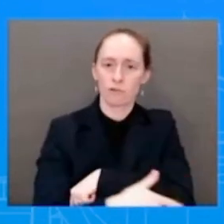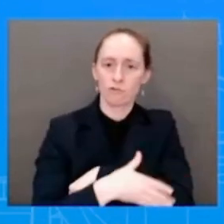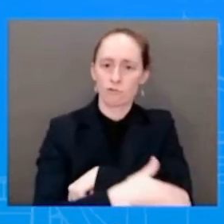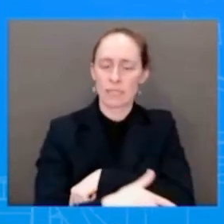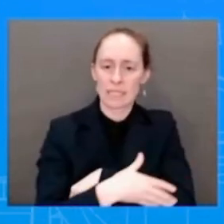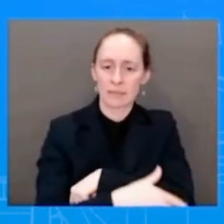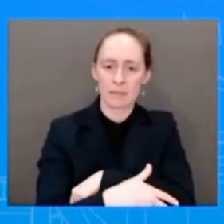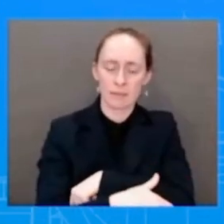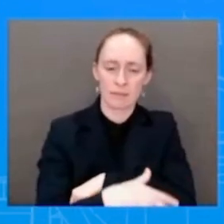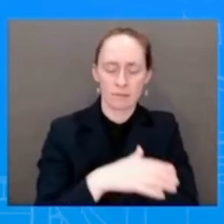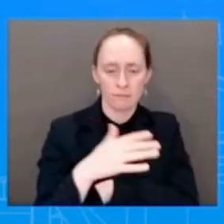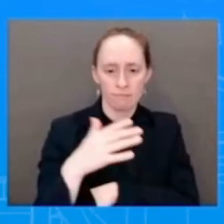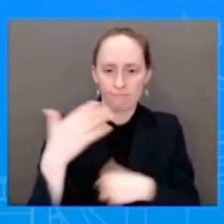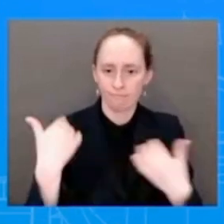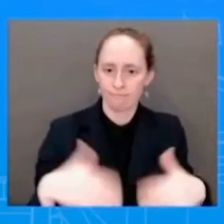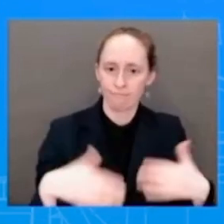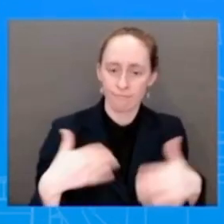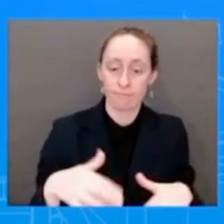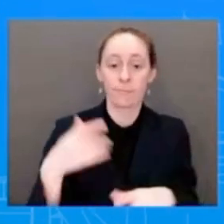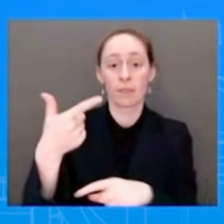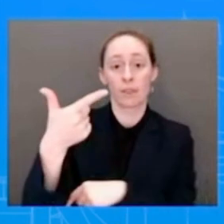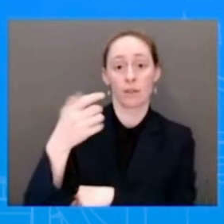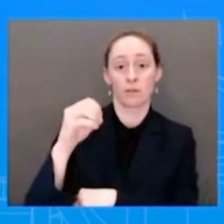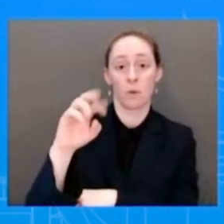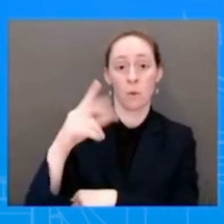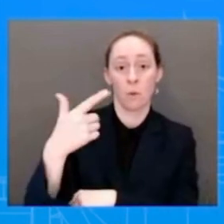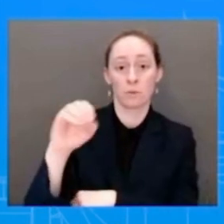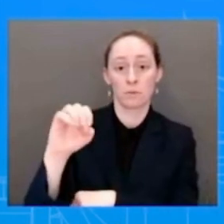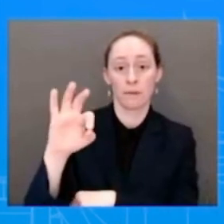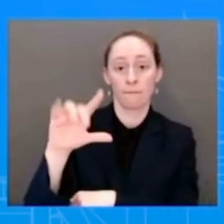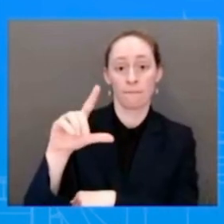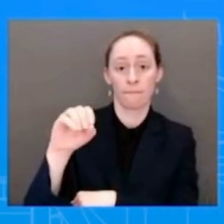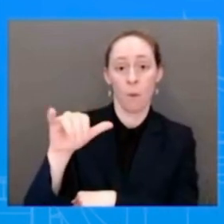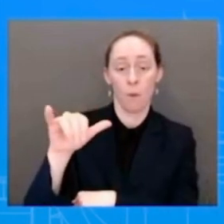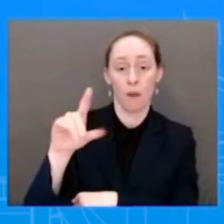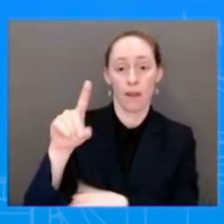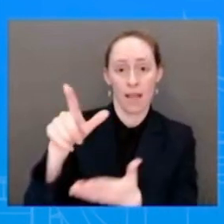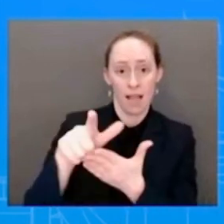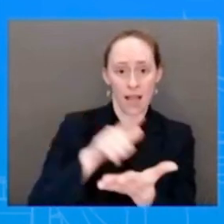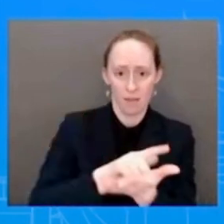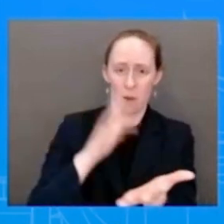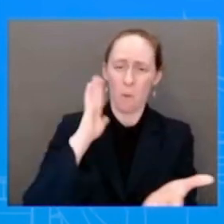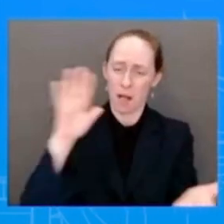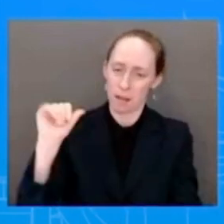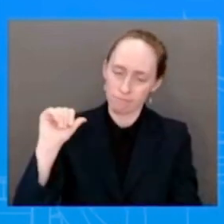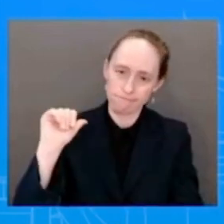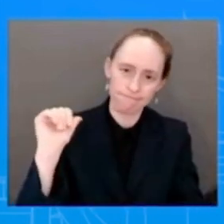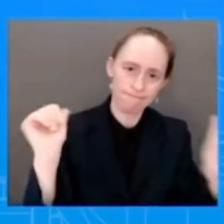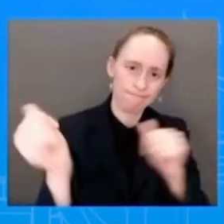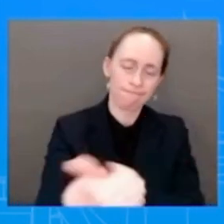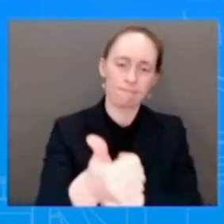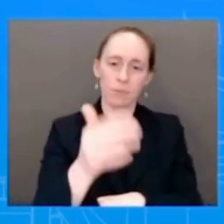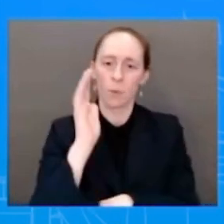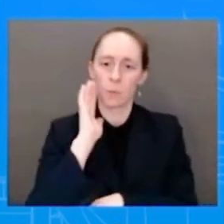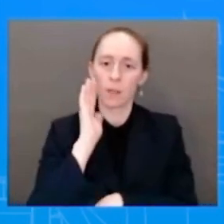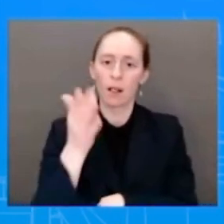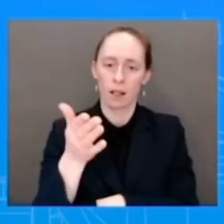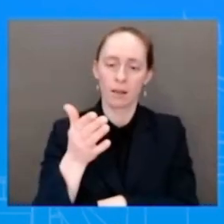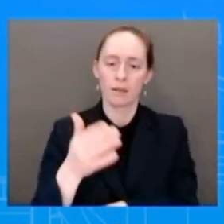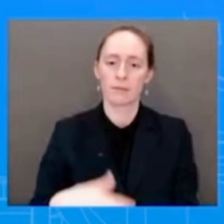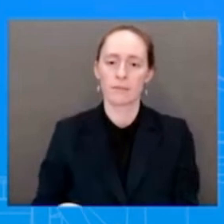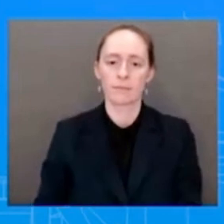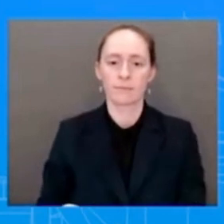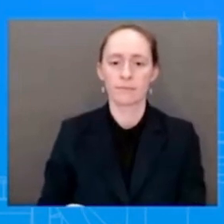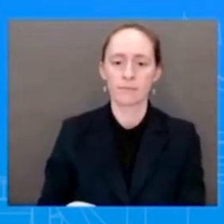one step in getting to a place where it is the law of the land. That's why the President has said many times before we need to take